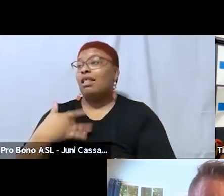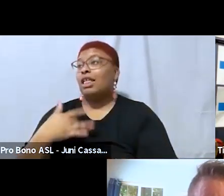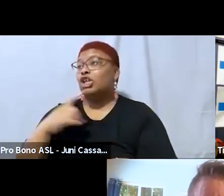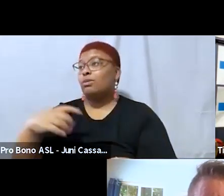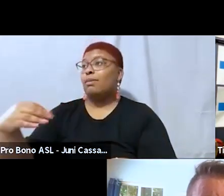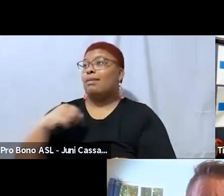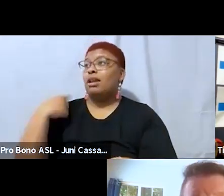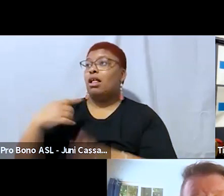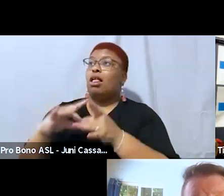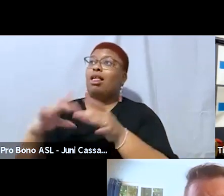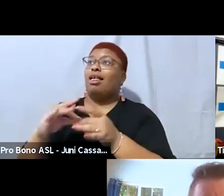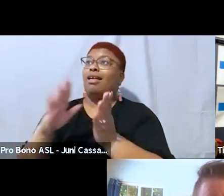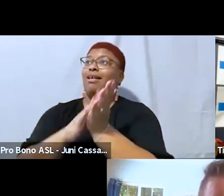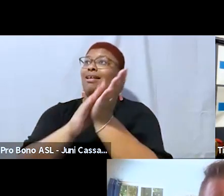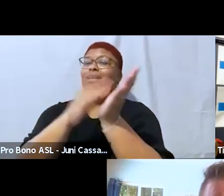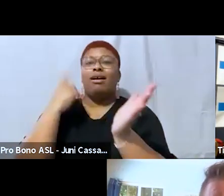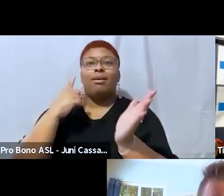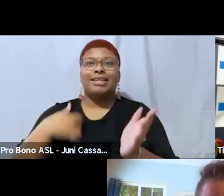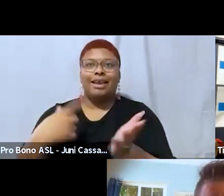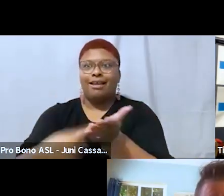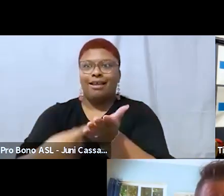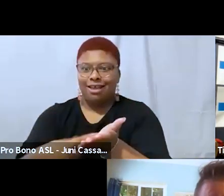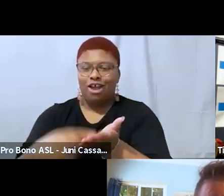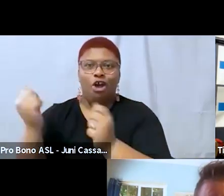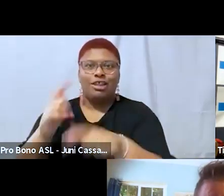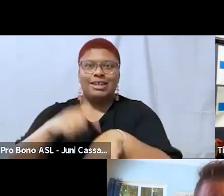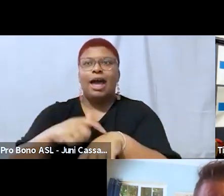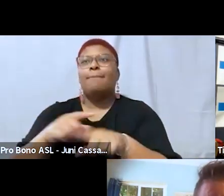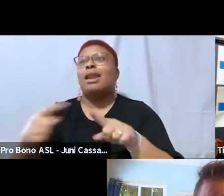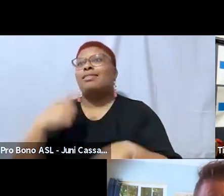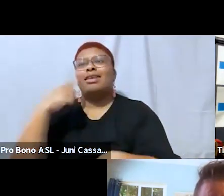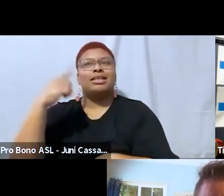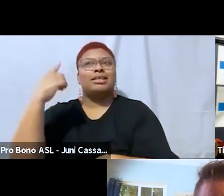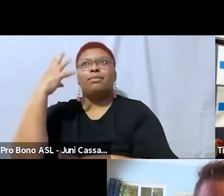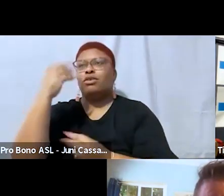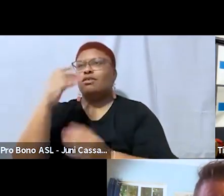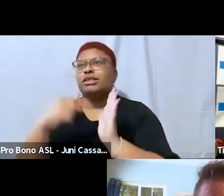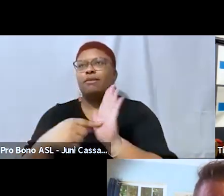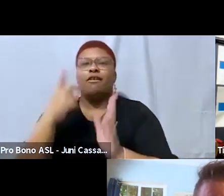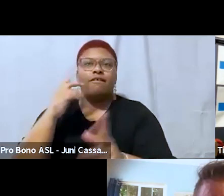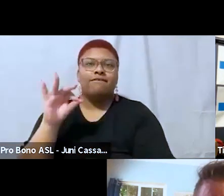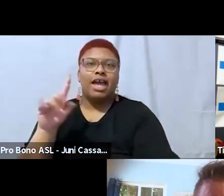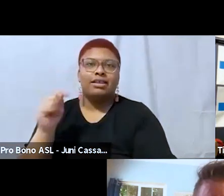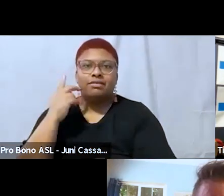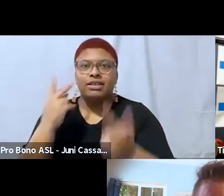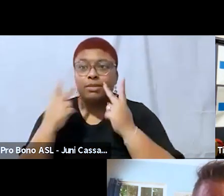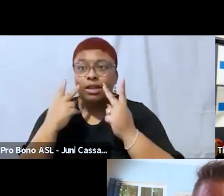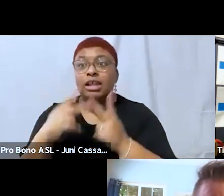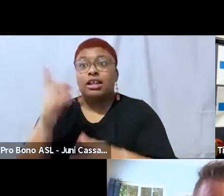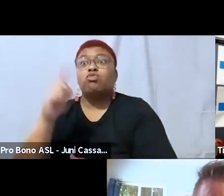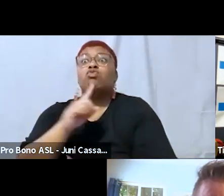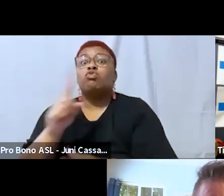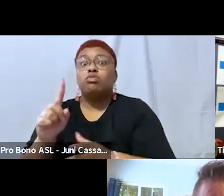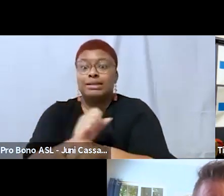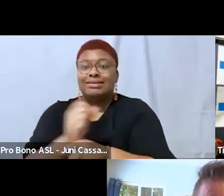but i i think it's a really uh beautiful example of fat visibility in mainstream media right now um that is actually a super fat because everybody also